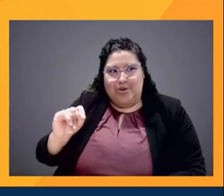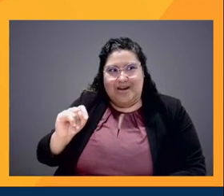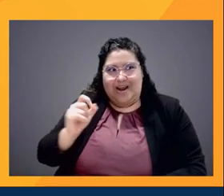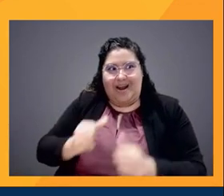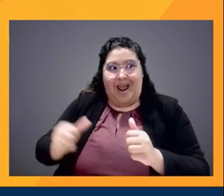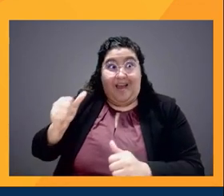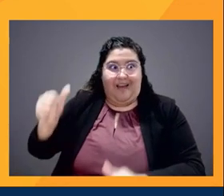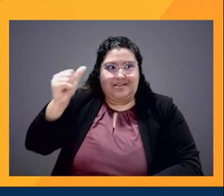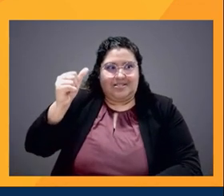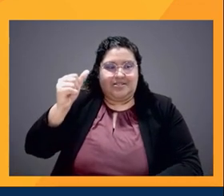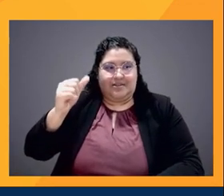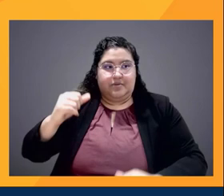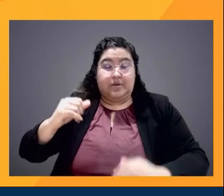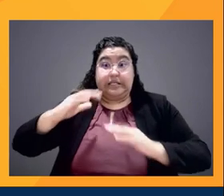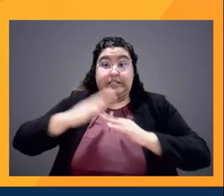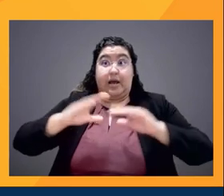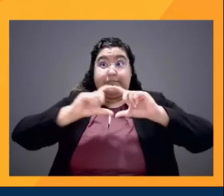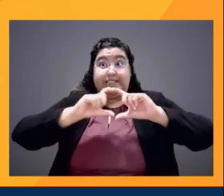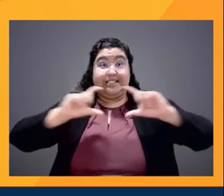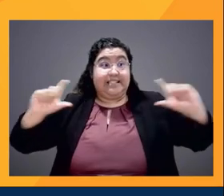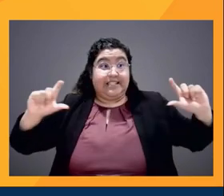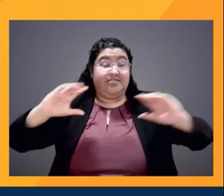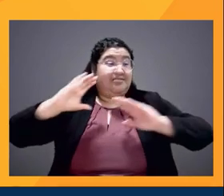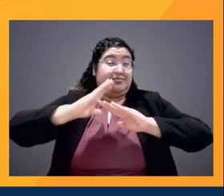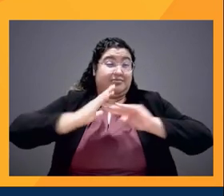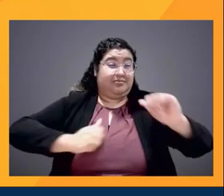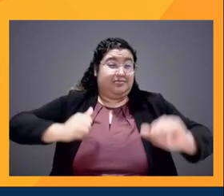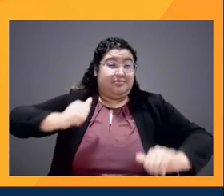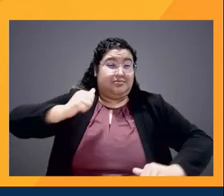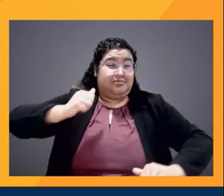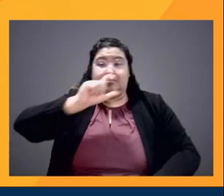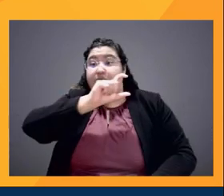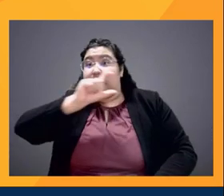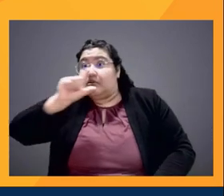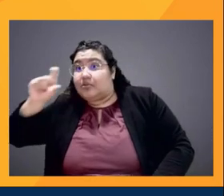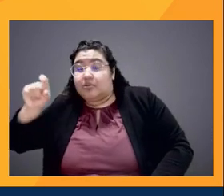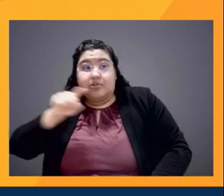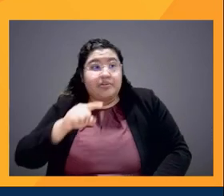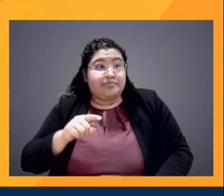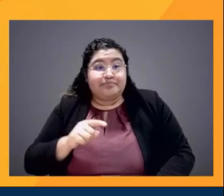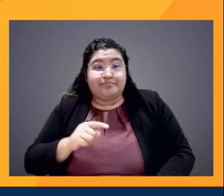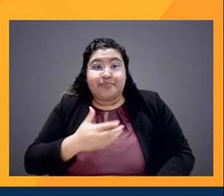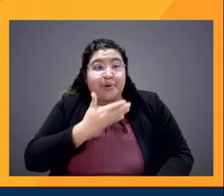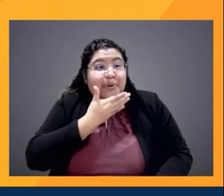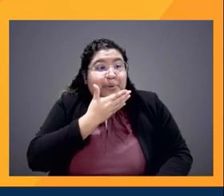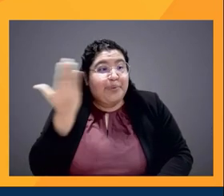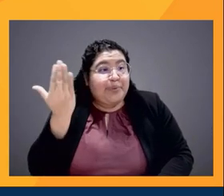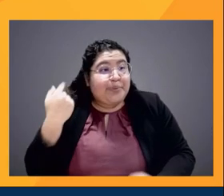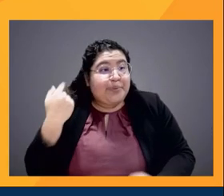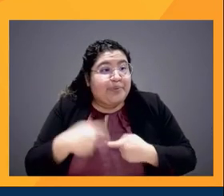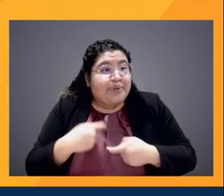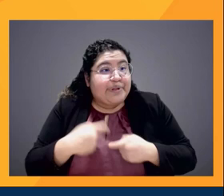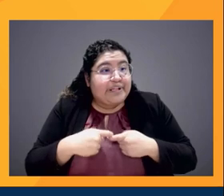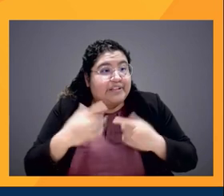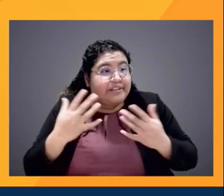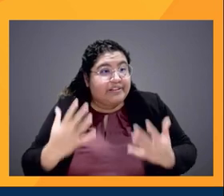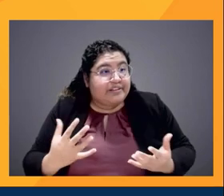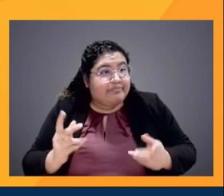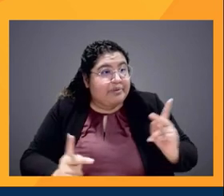tier, there's, like, hardly – there's no Latinx representation. So the only probably